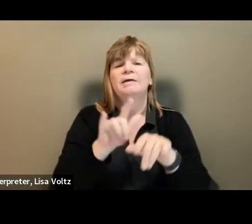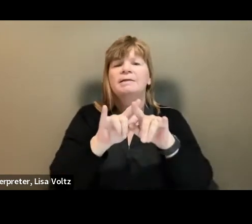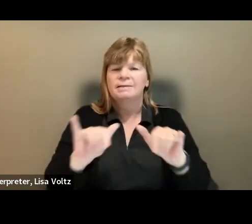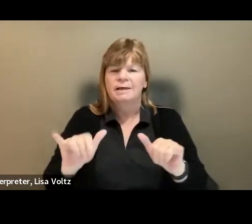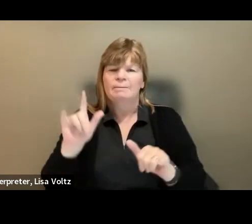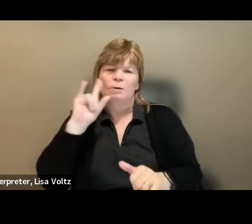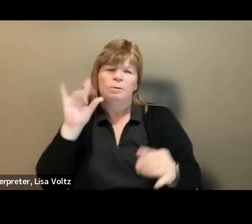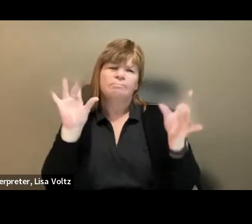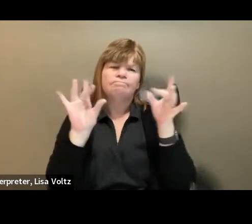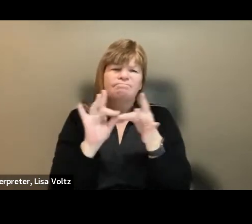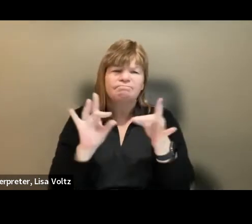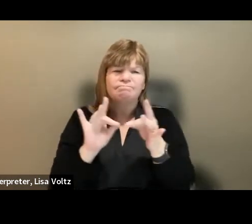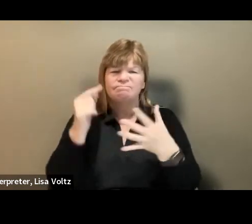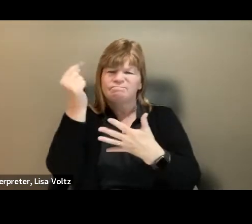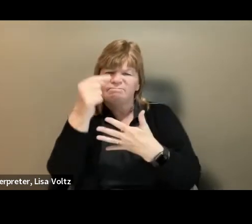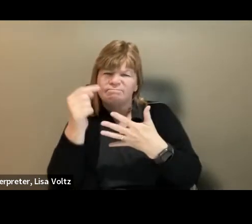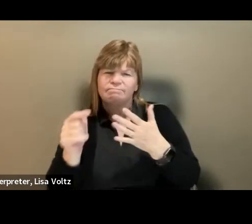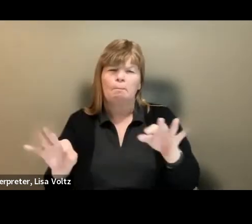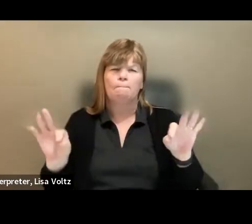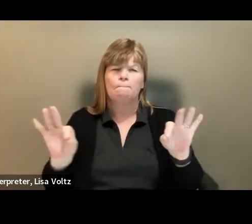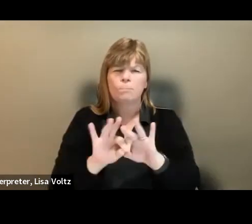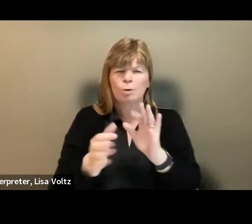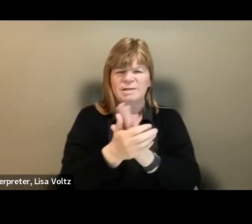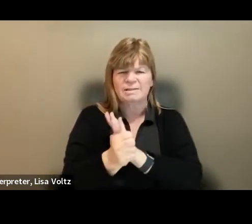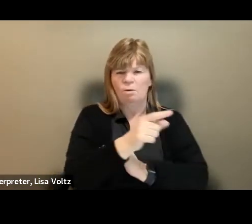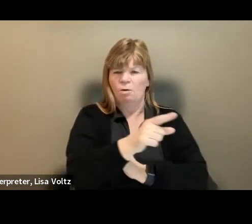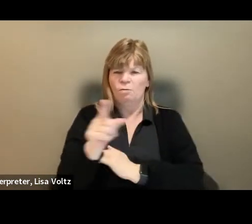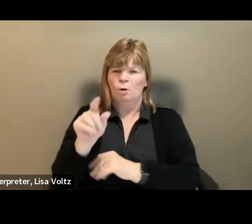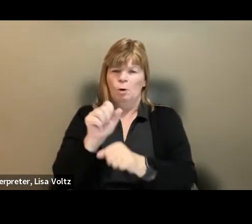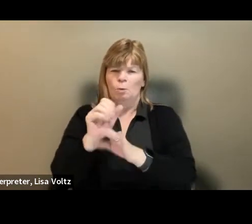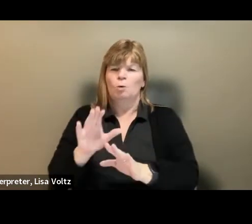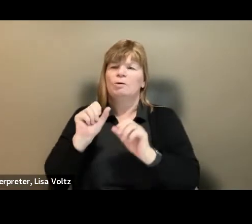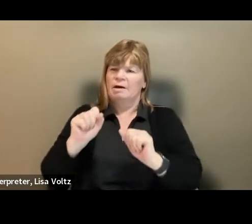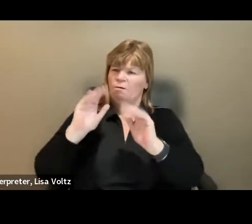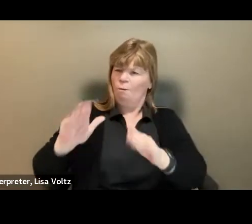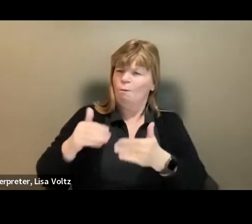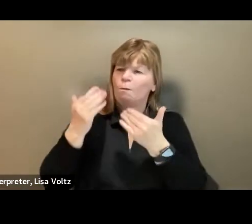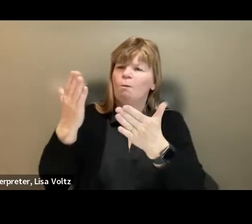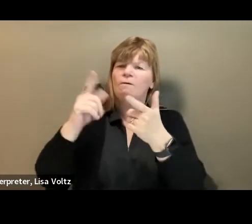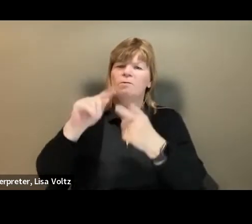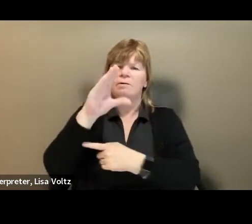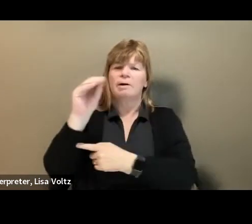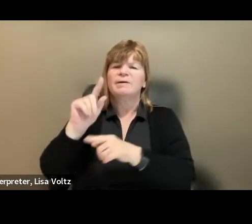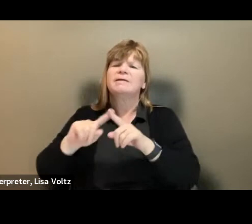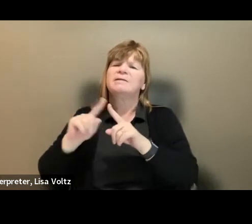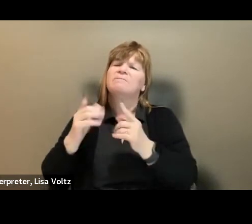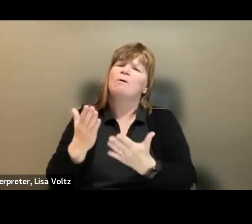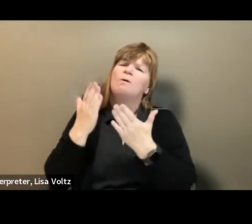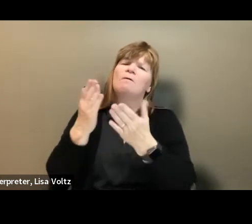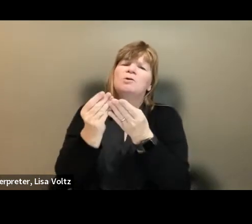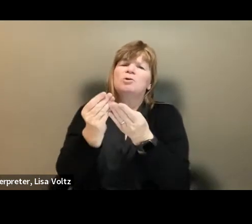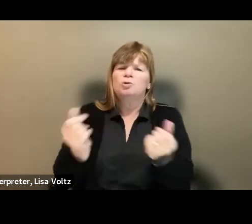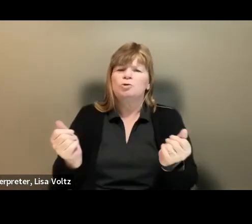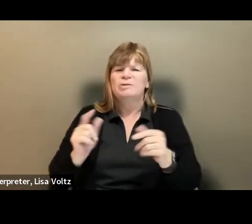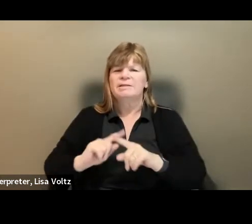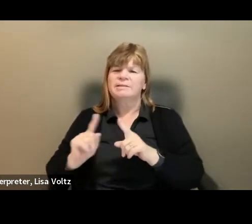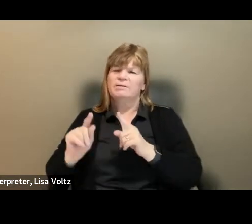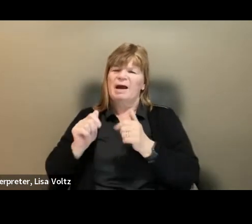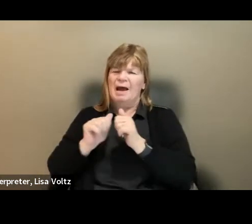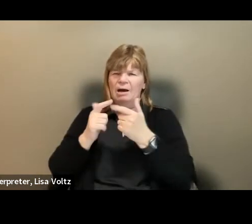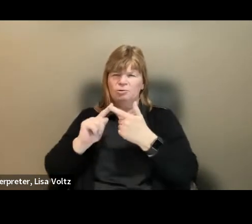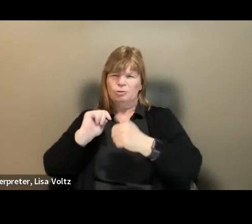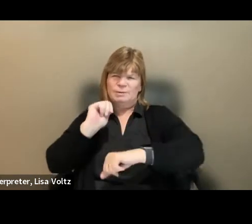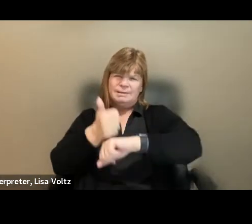valuable skills that these workers can offer employers and some solutions or promising practices to eliminating